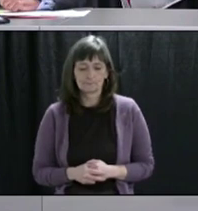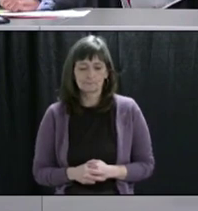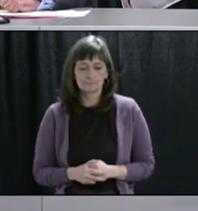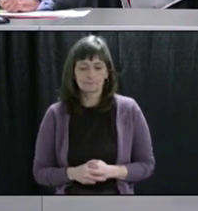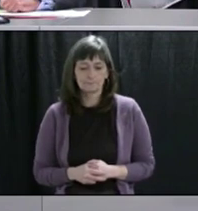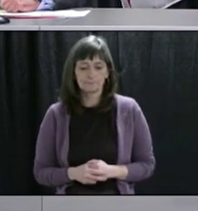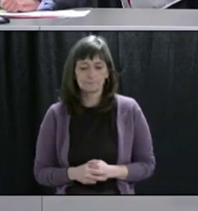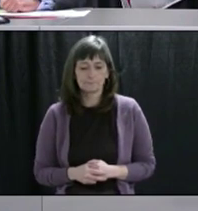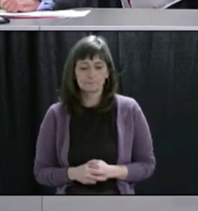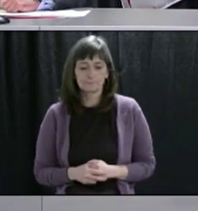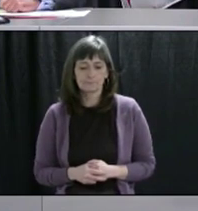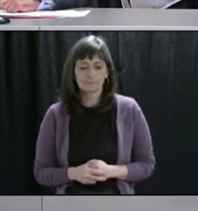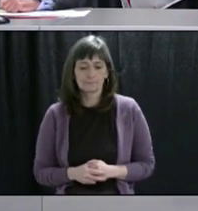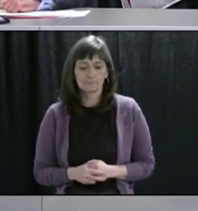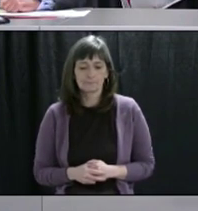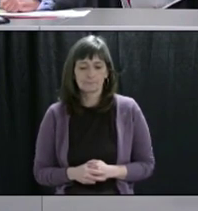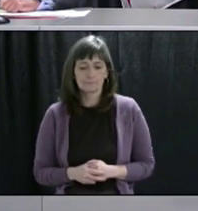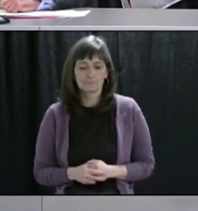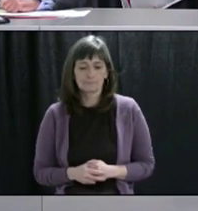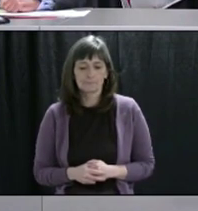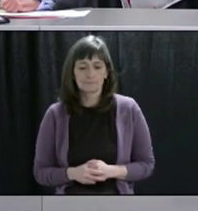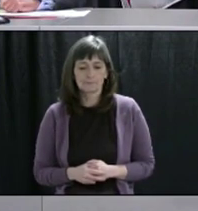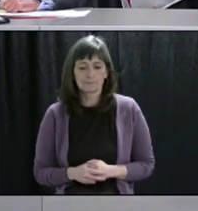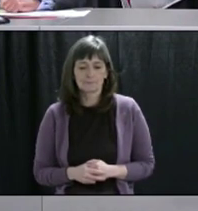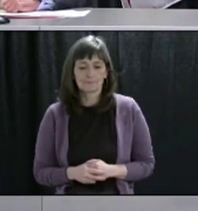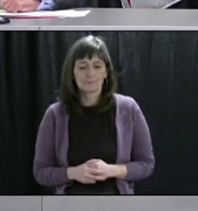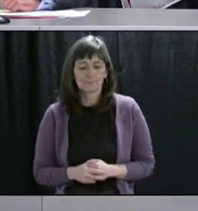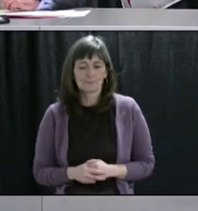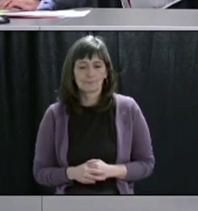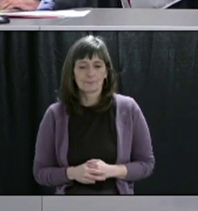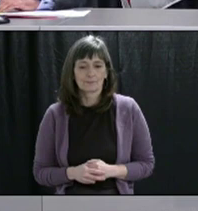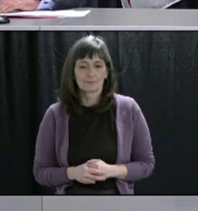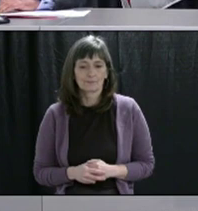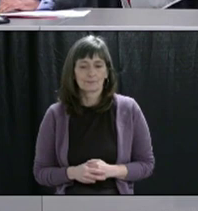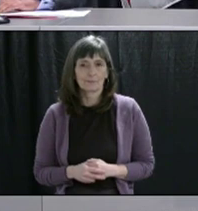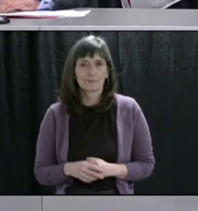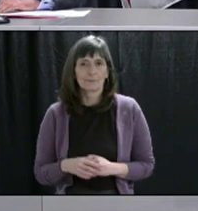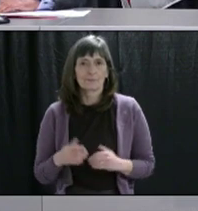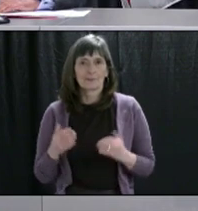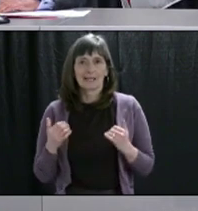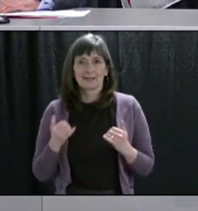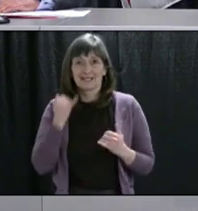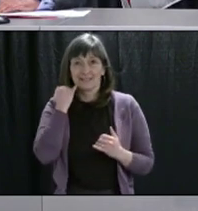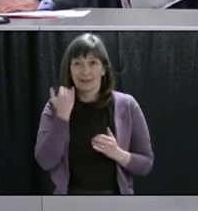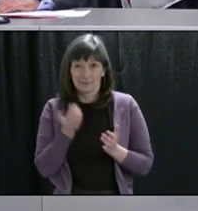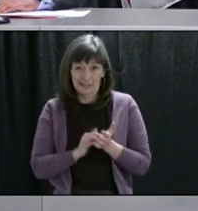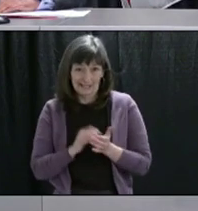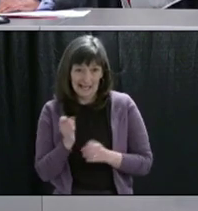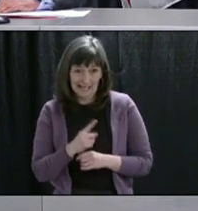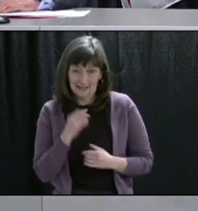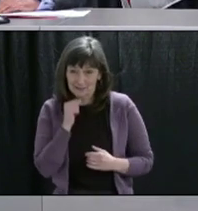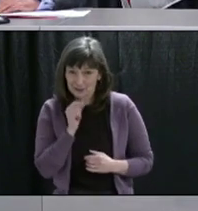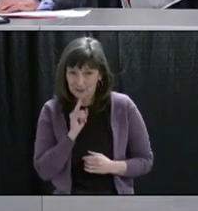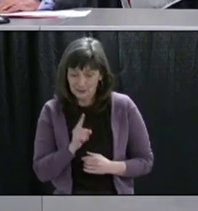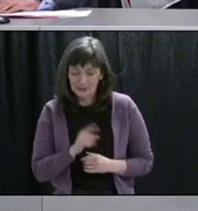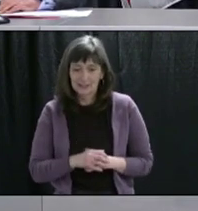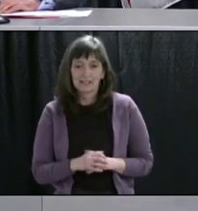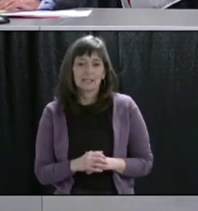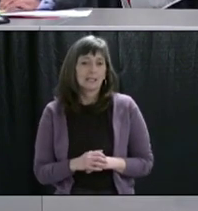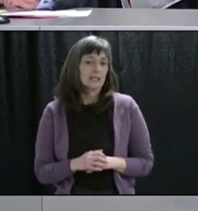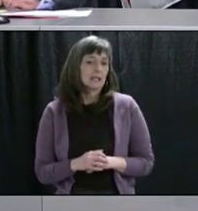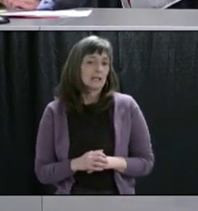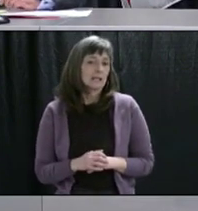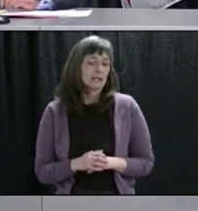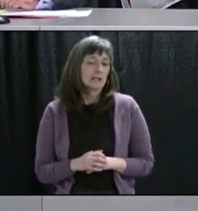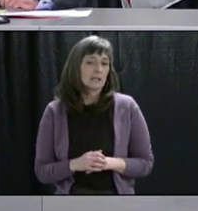Thank you. And this may have been asked. 30 days in, so don't mind me if I've repeated this. But in terms of health